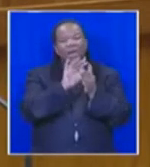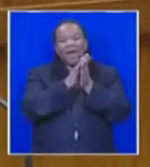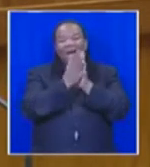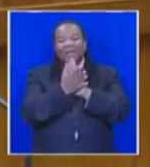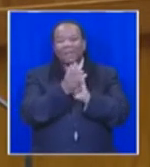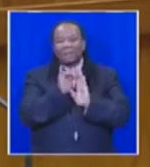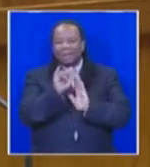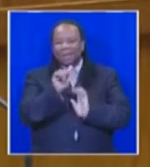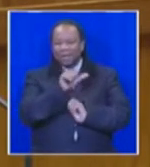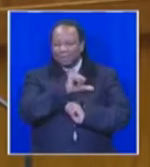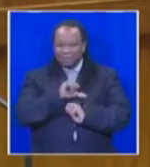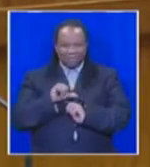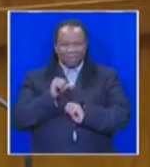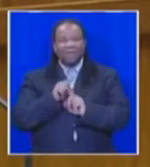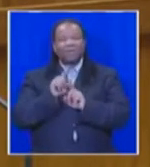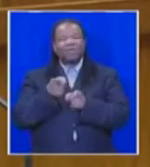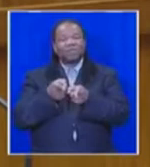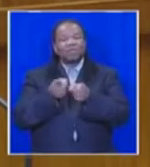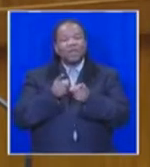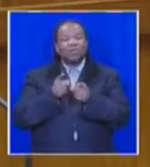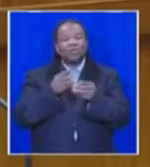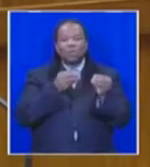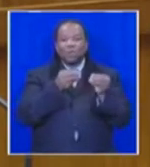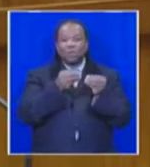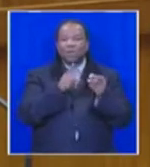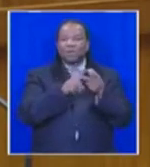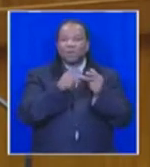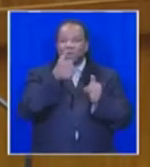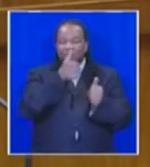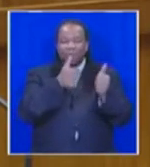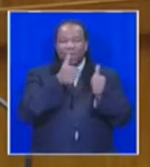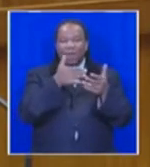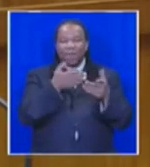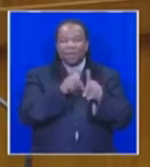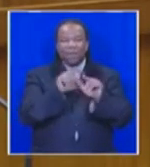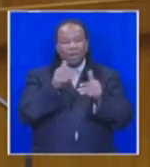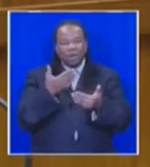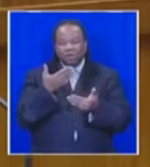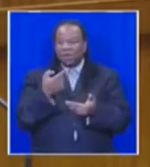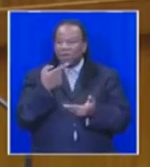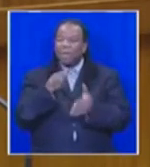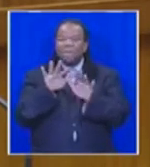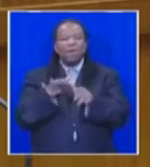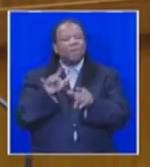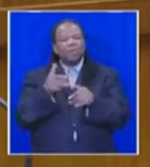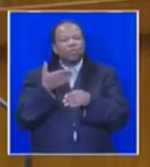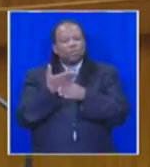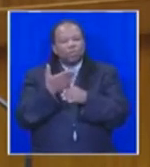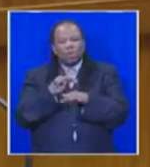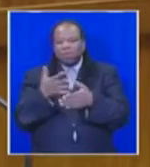-discipline, threats to management and the Secretary to Parliament and a stated intention to render Parliament unworkable and ungovernable